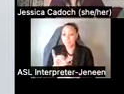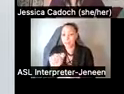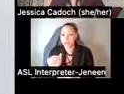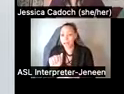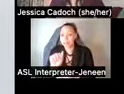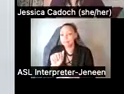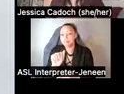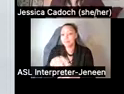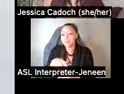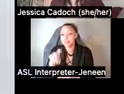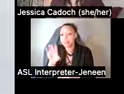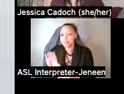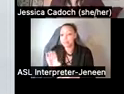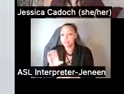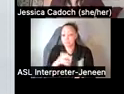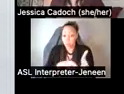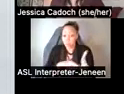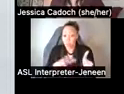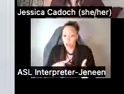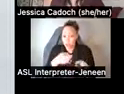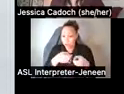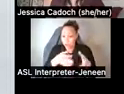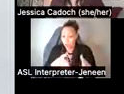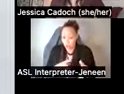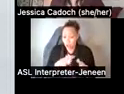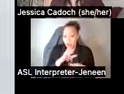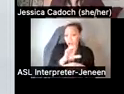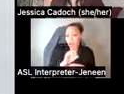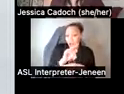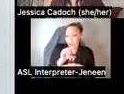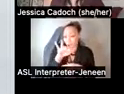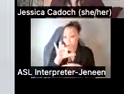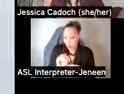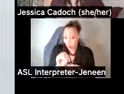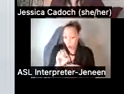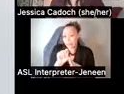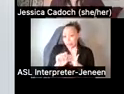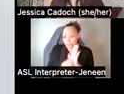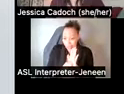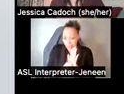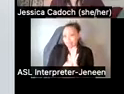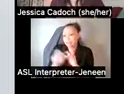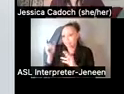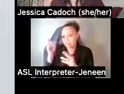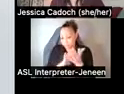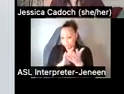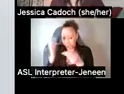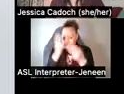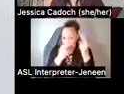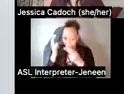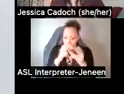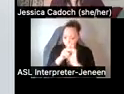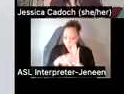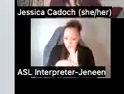research manager and is highly involved in Colorado statewide psychedelic policy. As the former